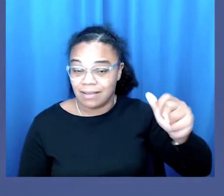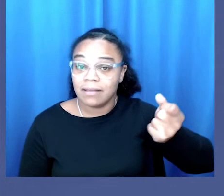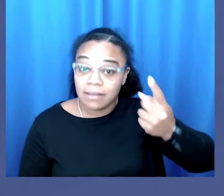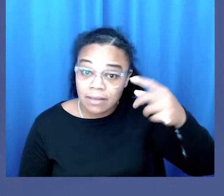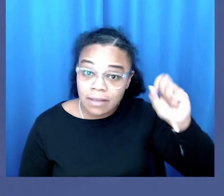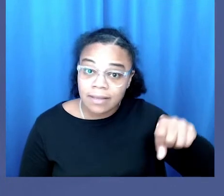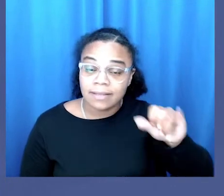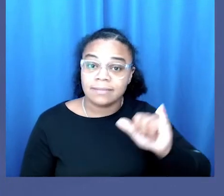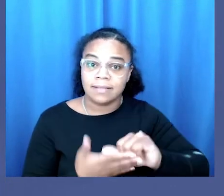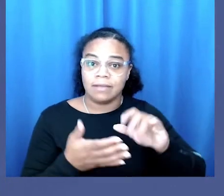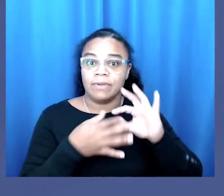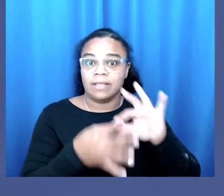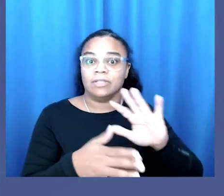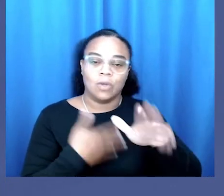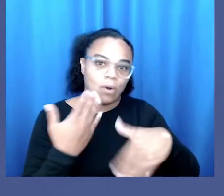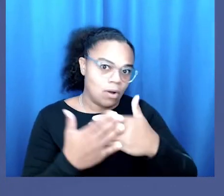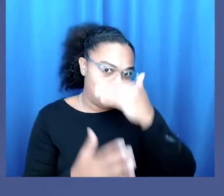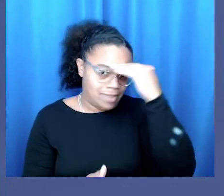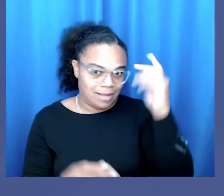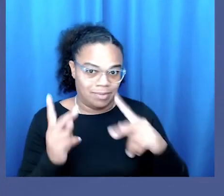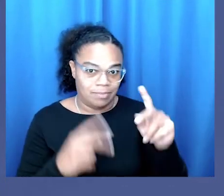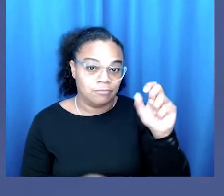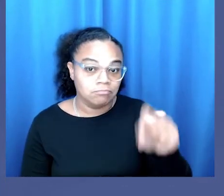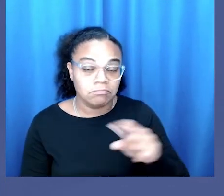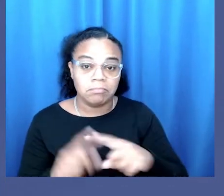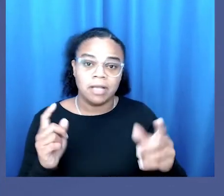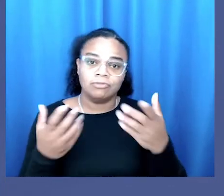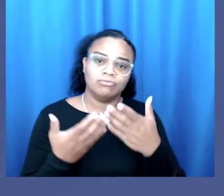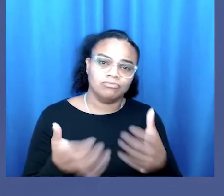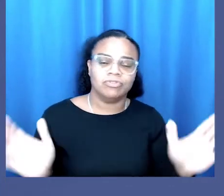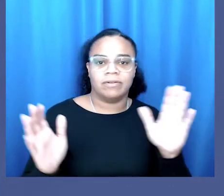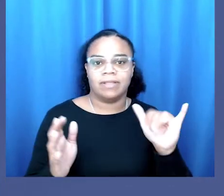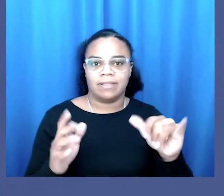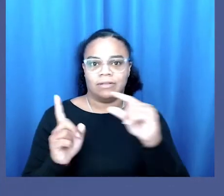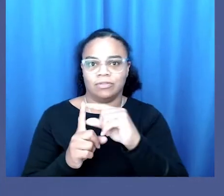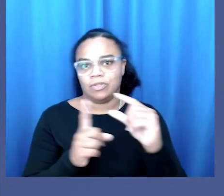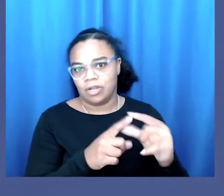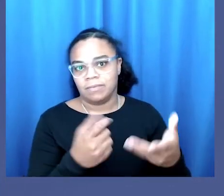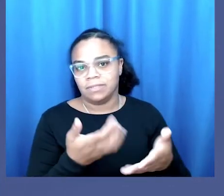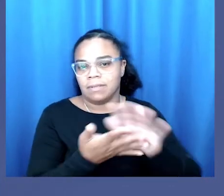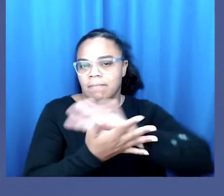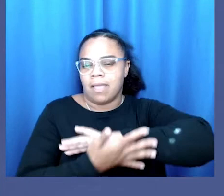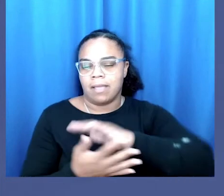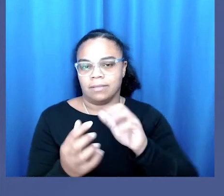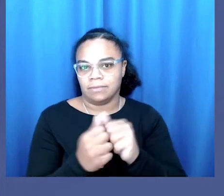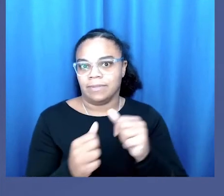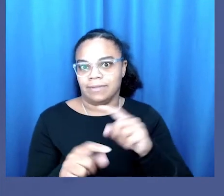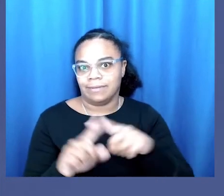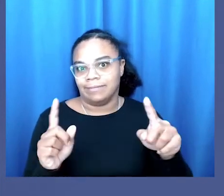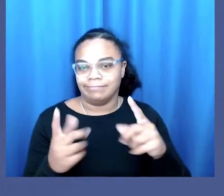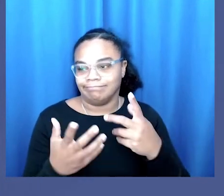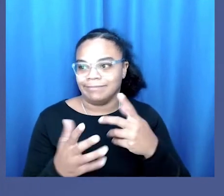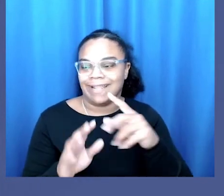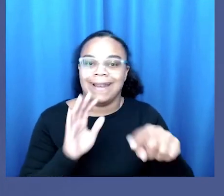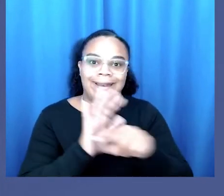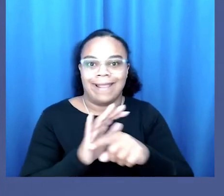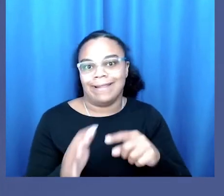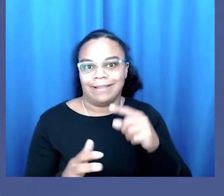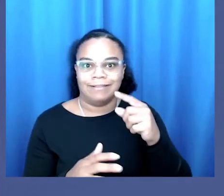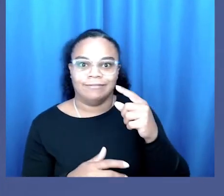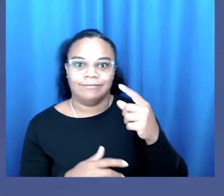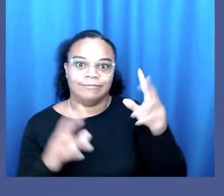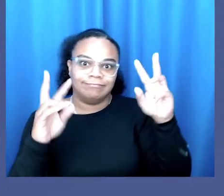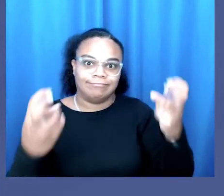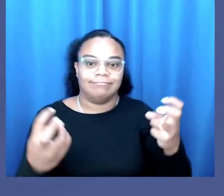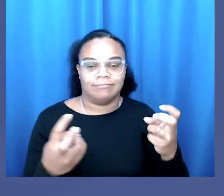Yes, this term refers to all black people, but generally the term is masculinized via negative racialization as black.